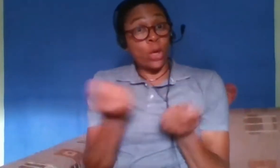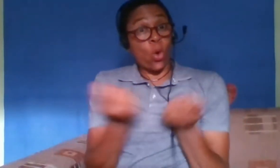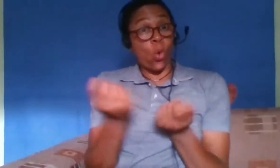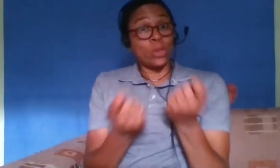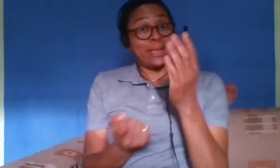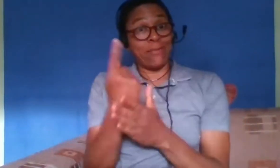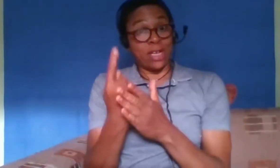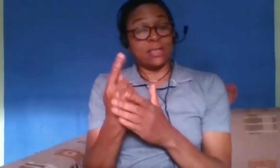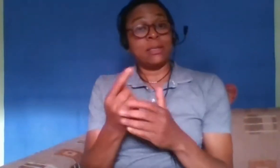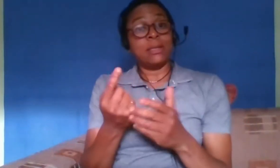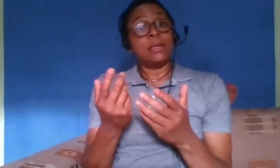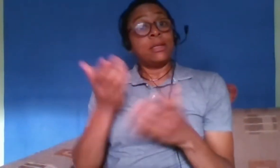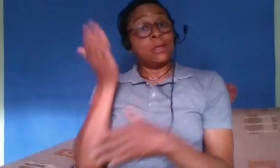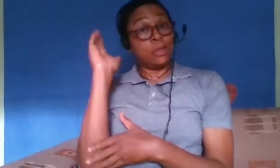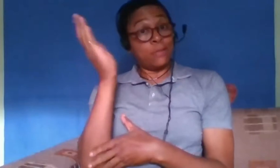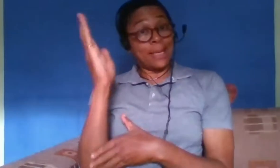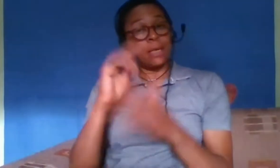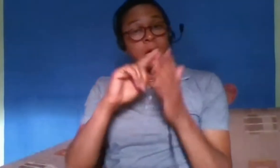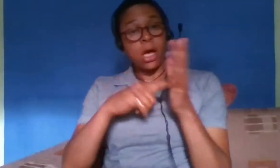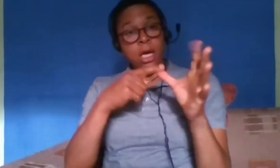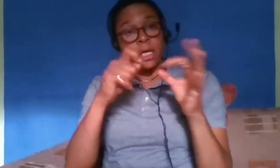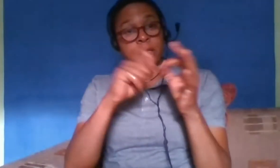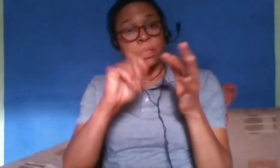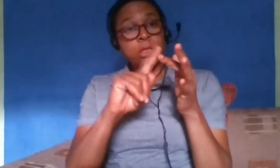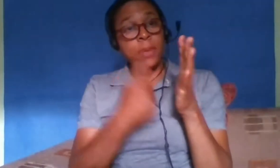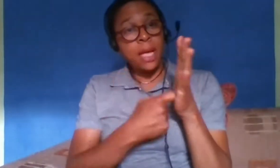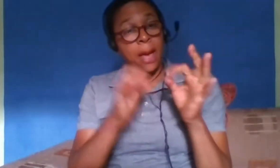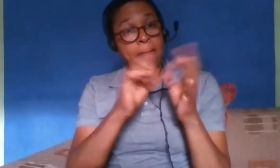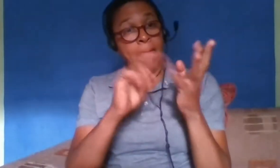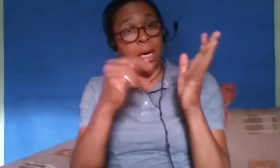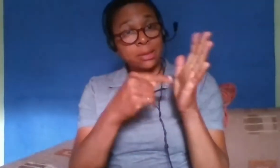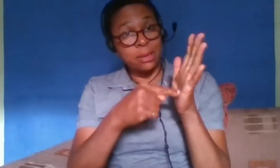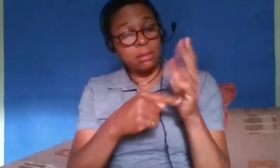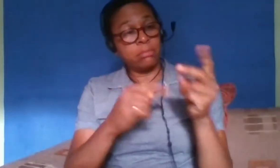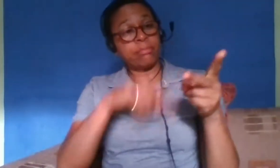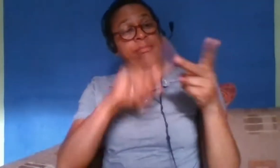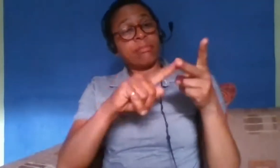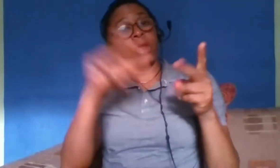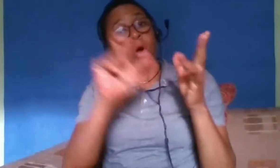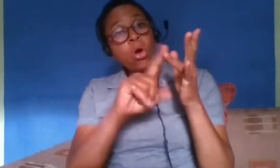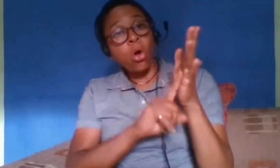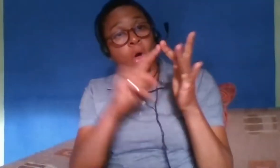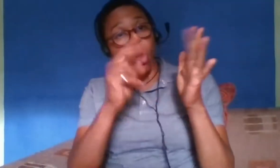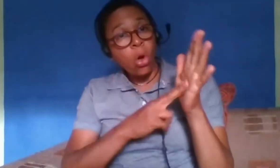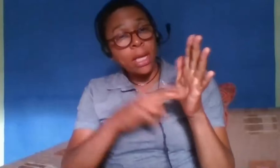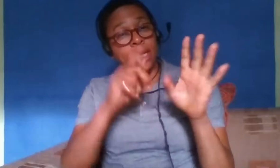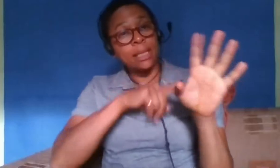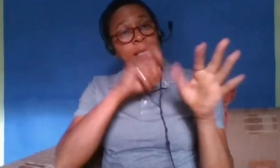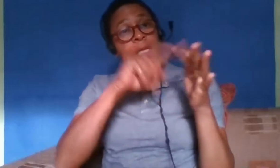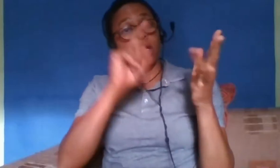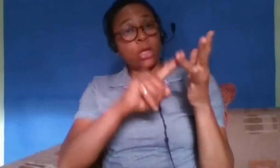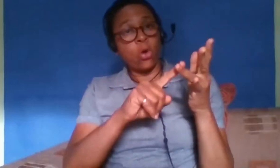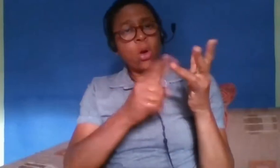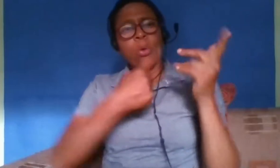Butt and Colin Yeo over the course of tonight's conversation we'll be considering the role that structural racism plays in the experience of the pandemic health